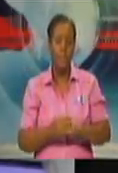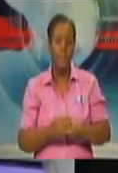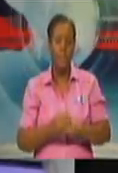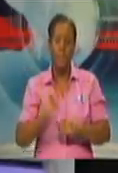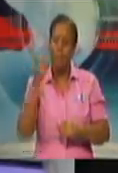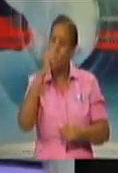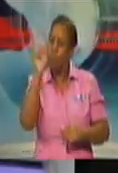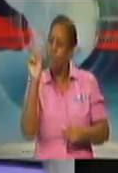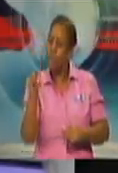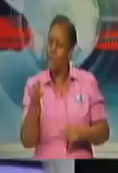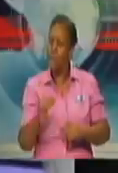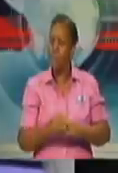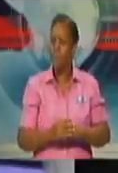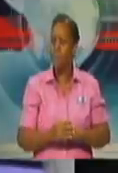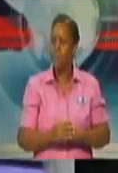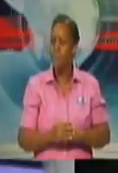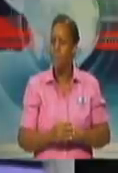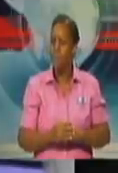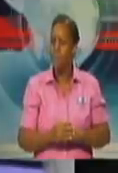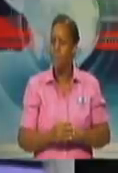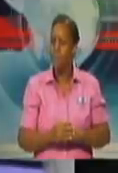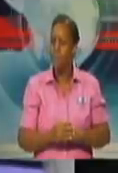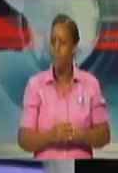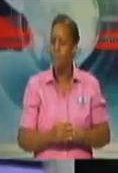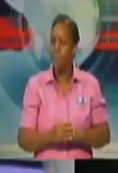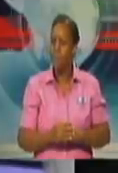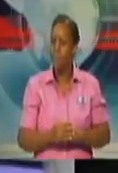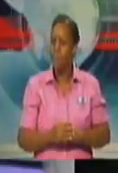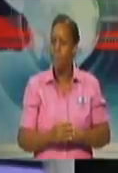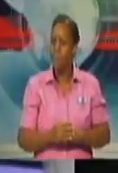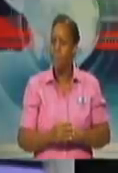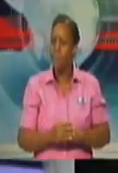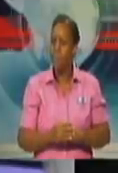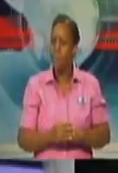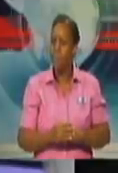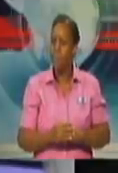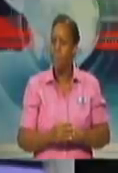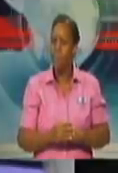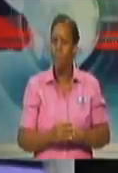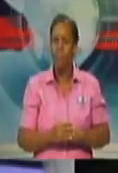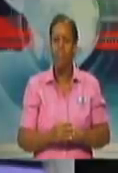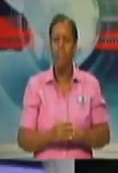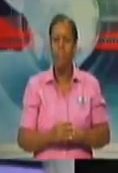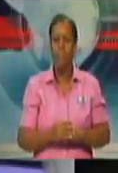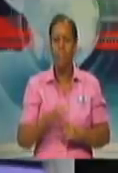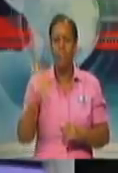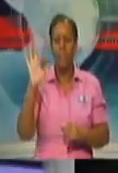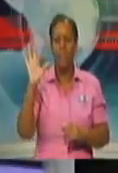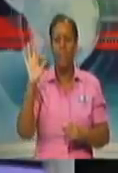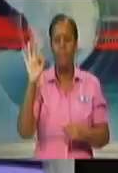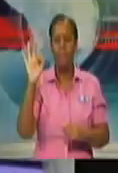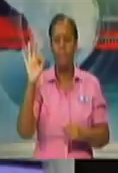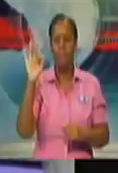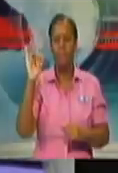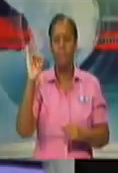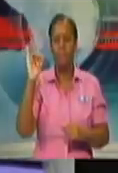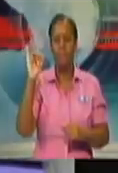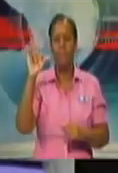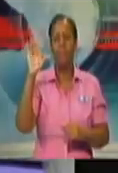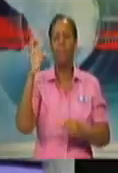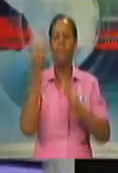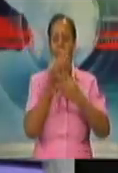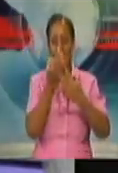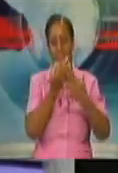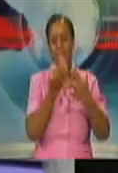have to ask is, has the file on private labs been handed over to the DPP as yet? And now, Minister Dielsen, just now as well, you